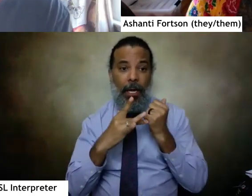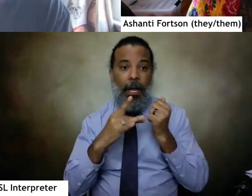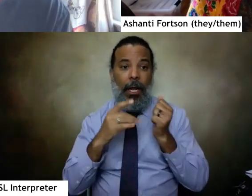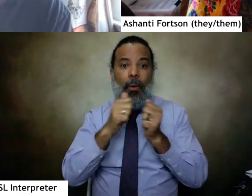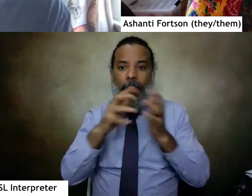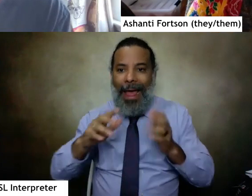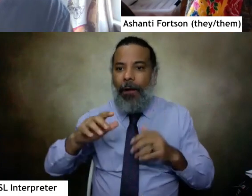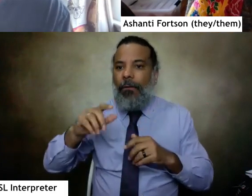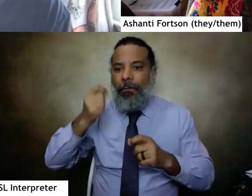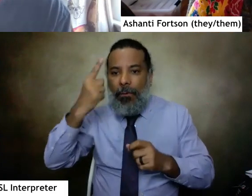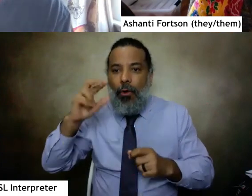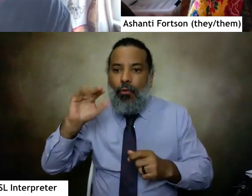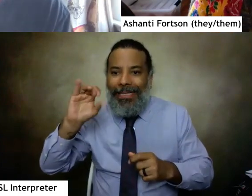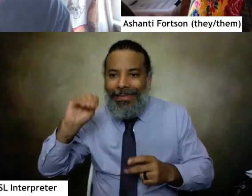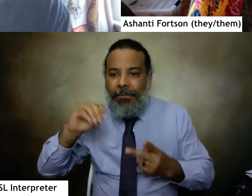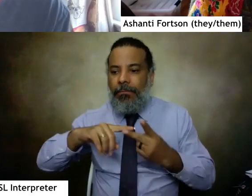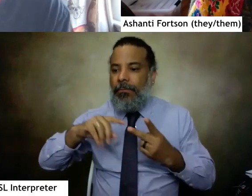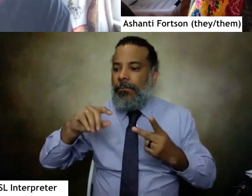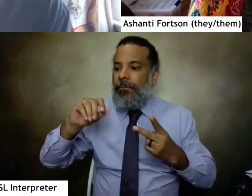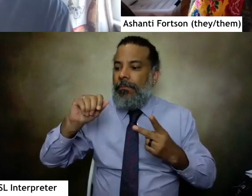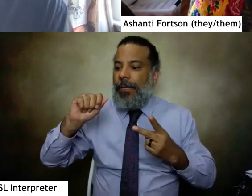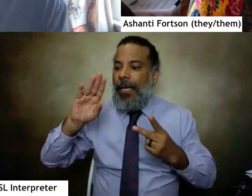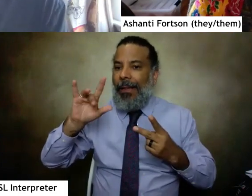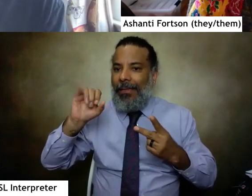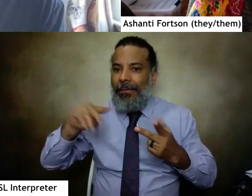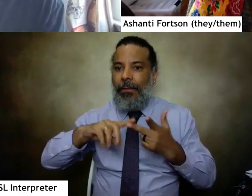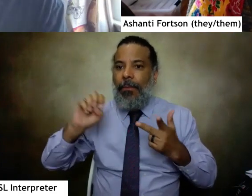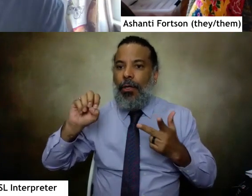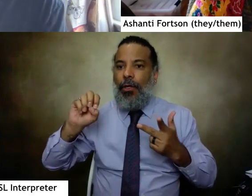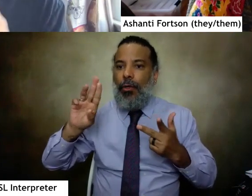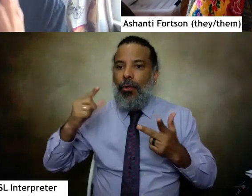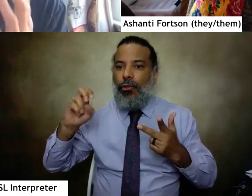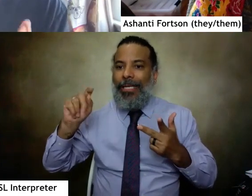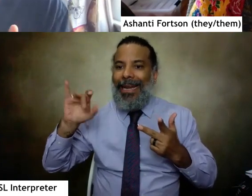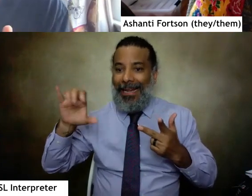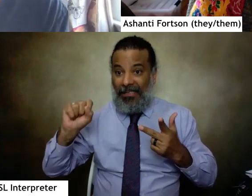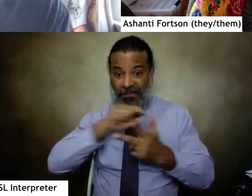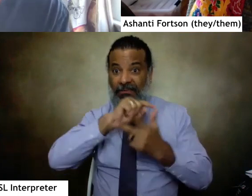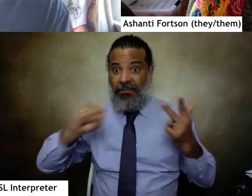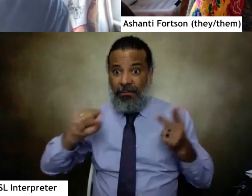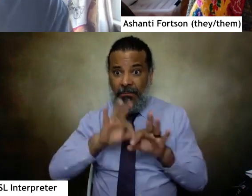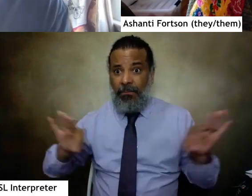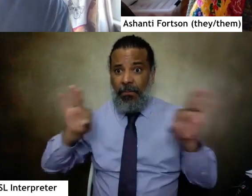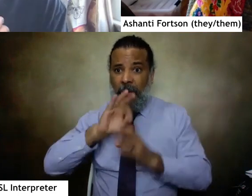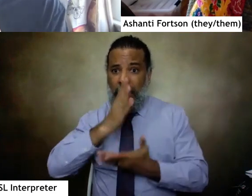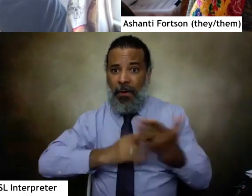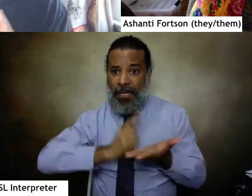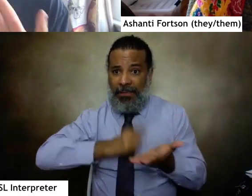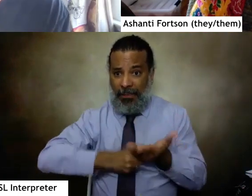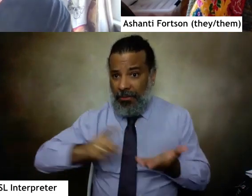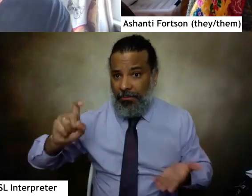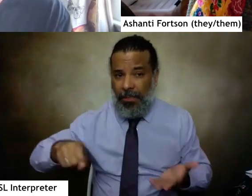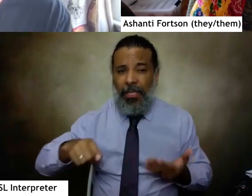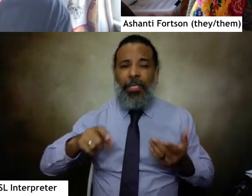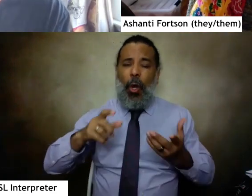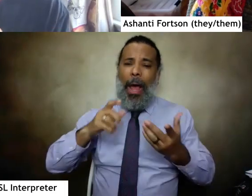racism, ableism and eugenics. So I share this with you as